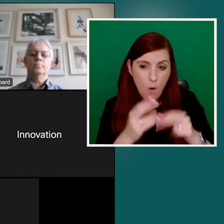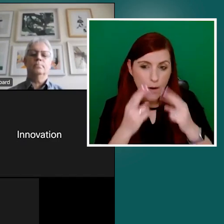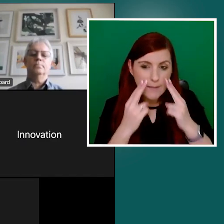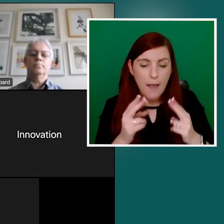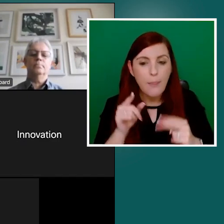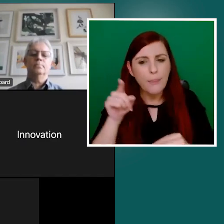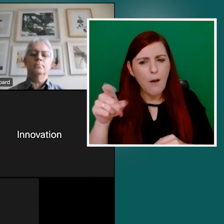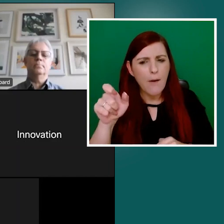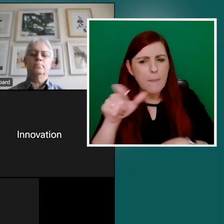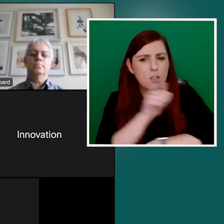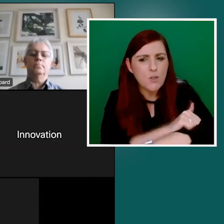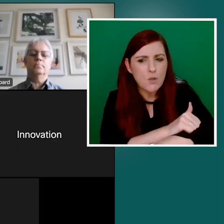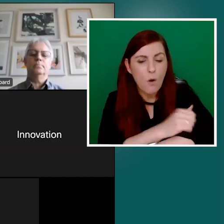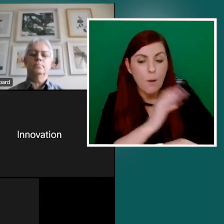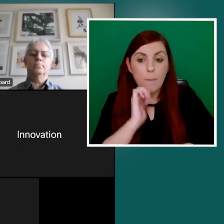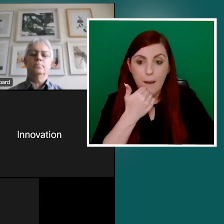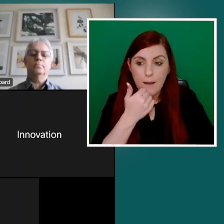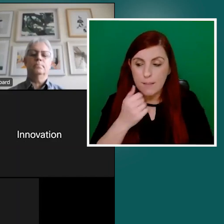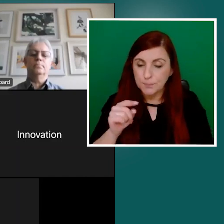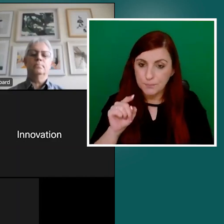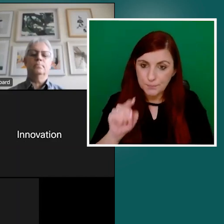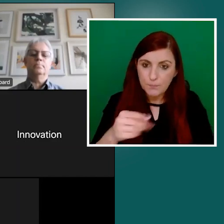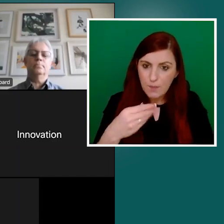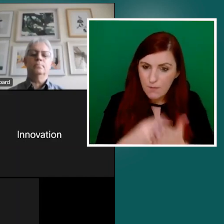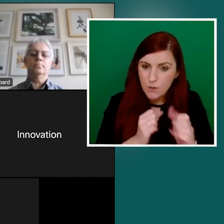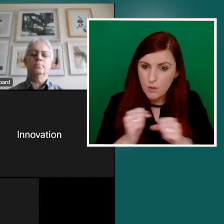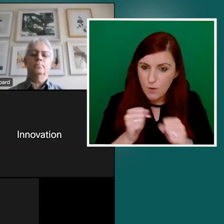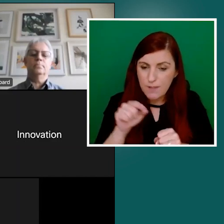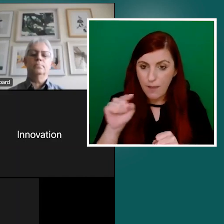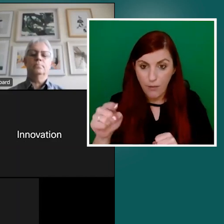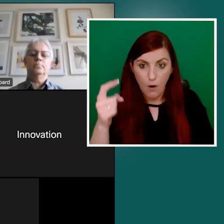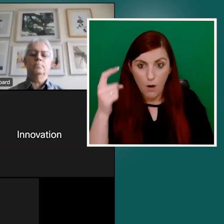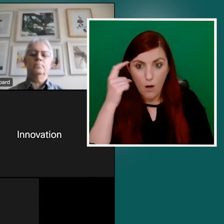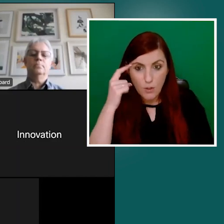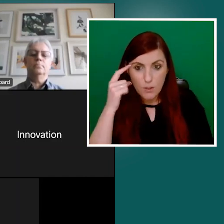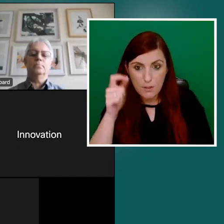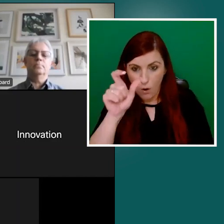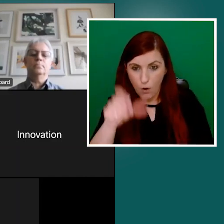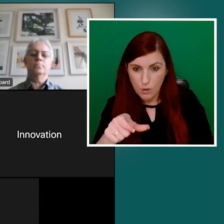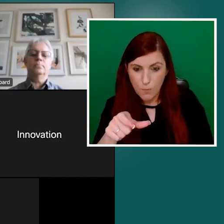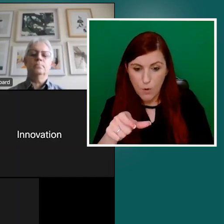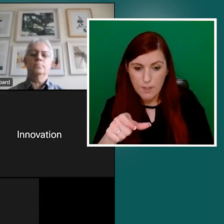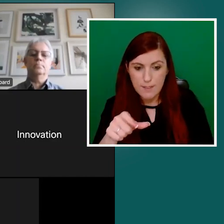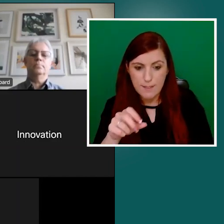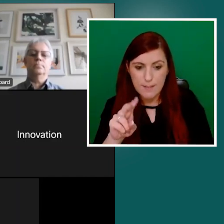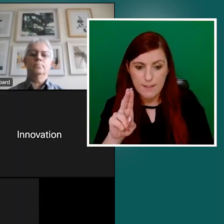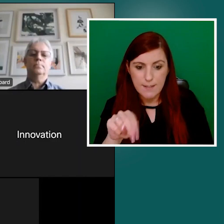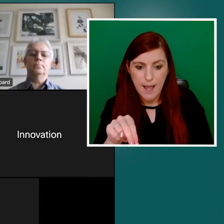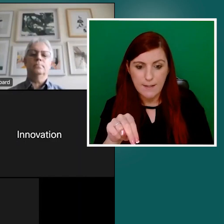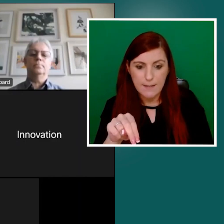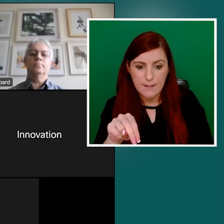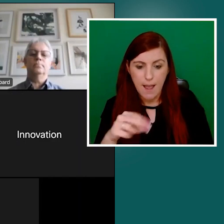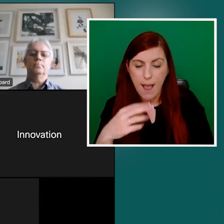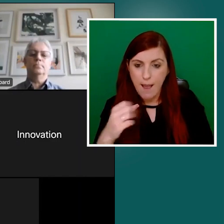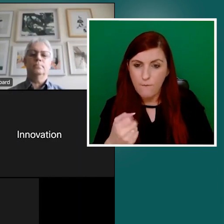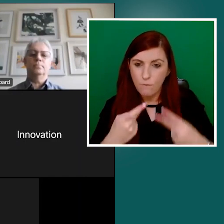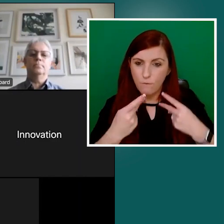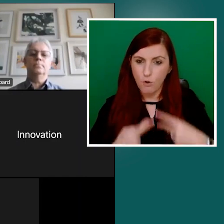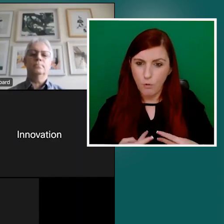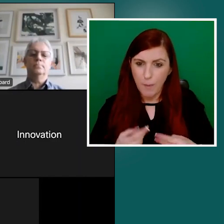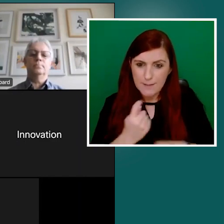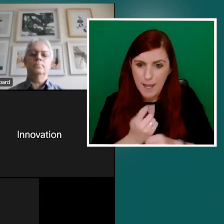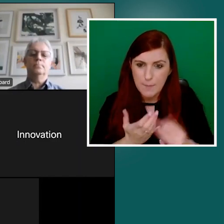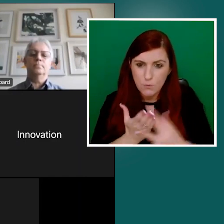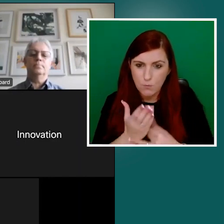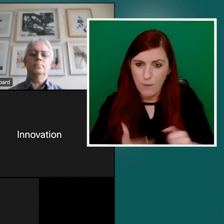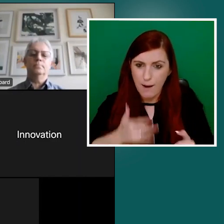in that they they are very conscious that customers get into points of vulnerability in their lives. And they want to make